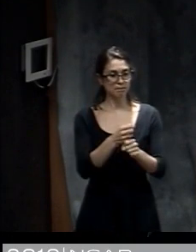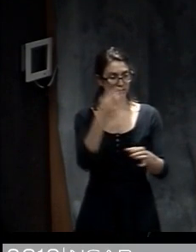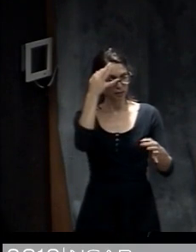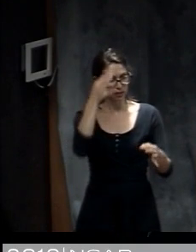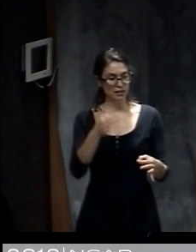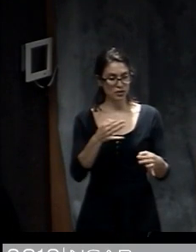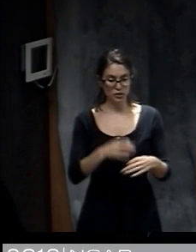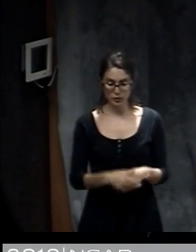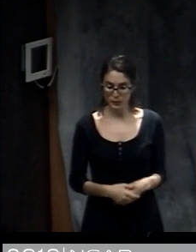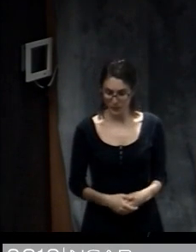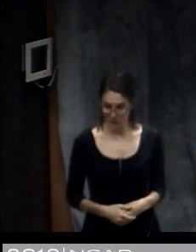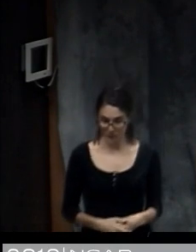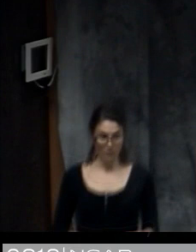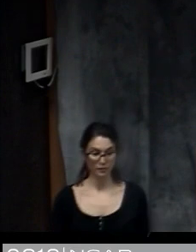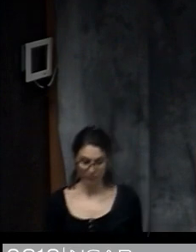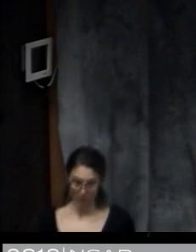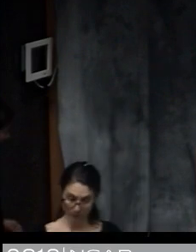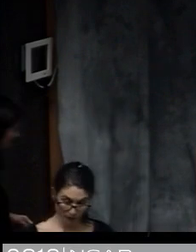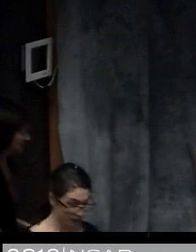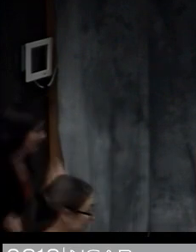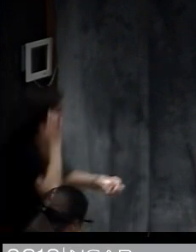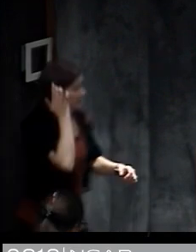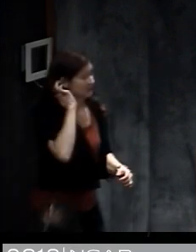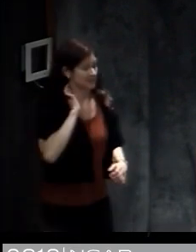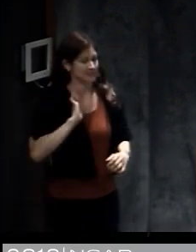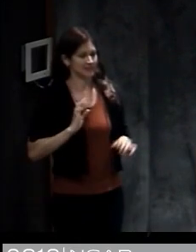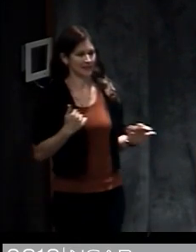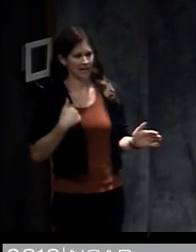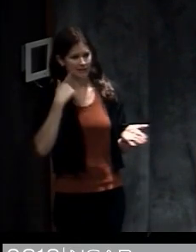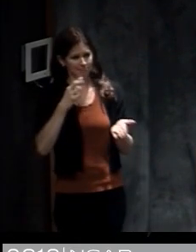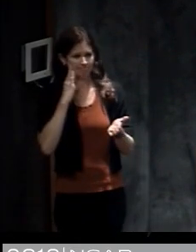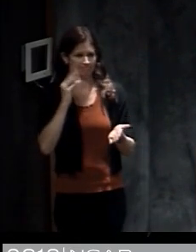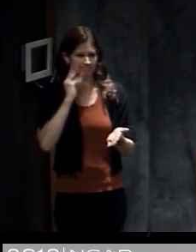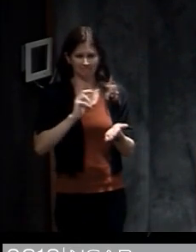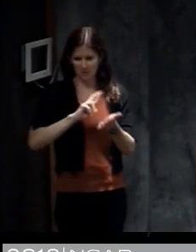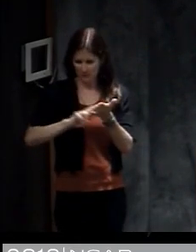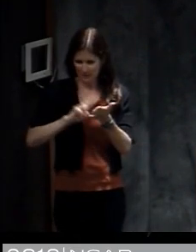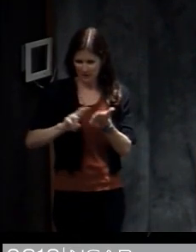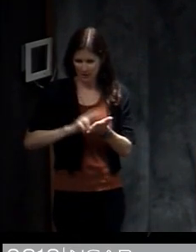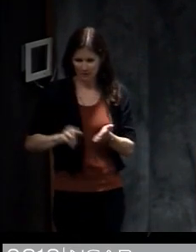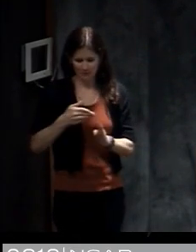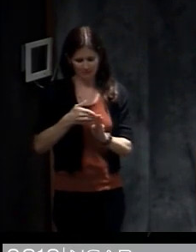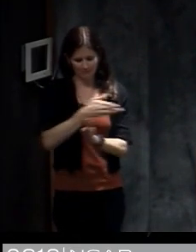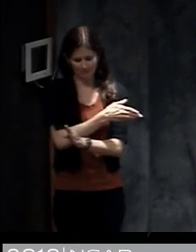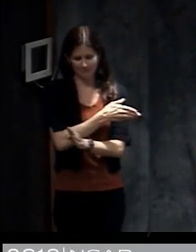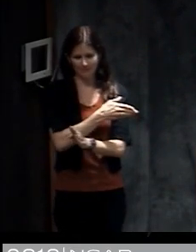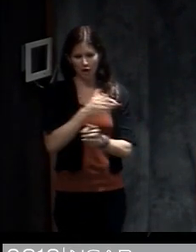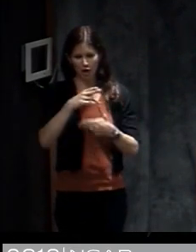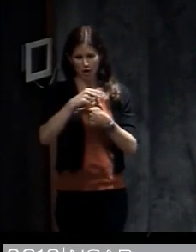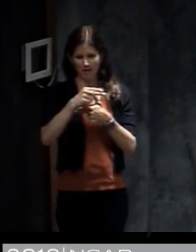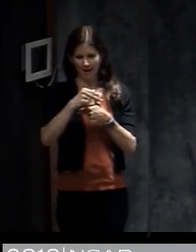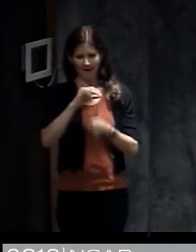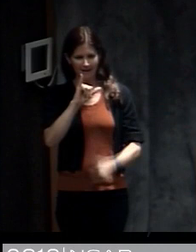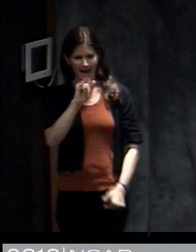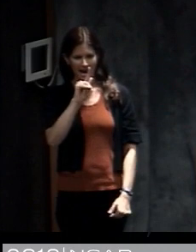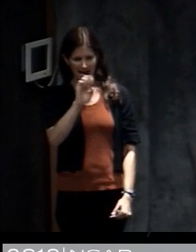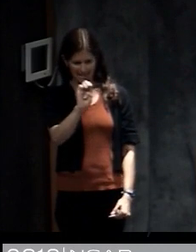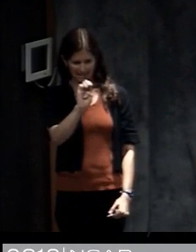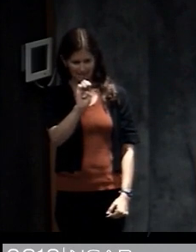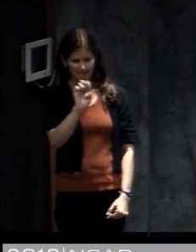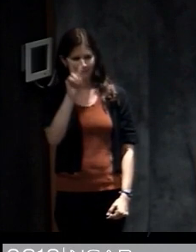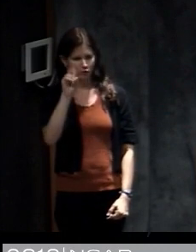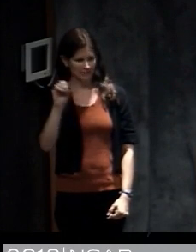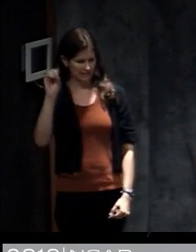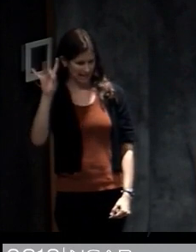So to do that, I'll talk about some research I did with interviews after Hurricane Ike, which happened in 2008. So on the right here, you can